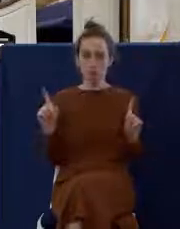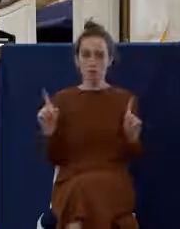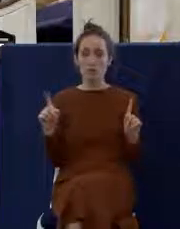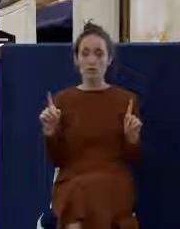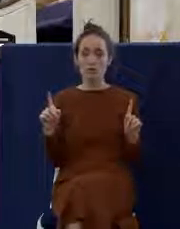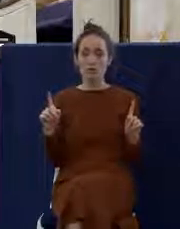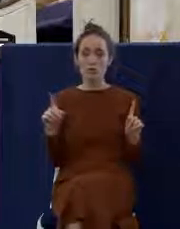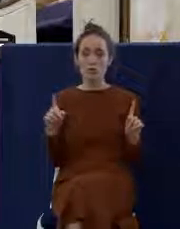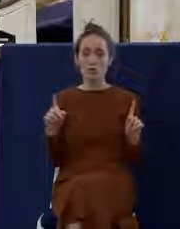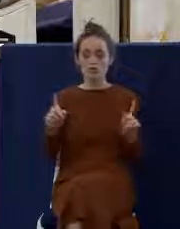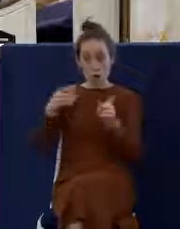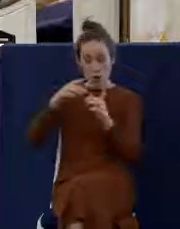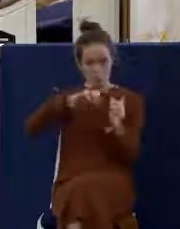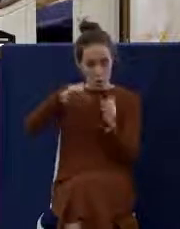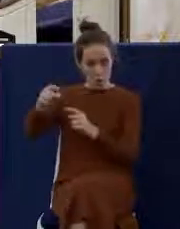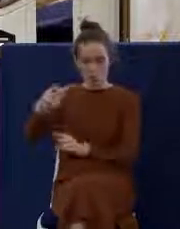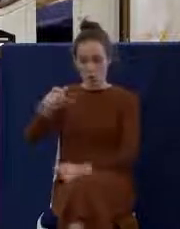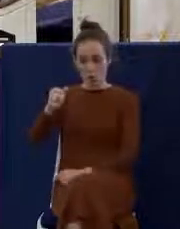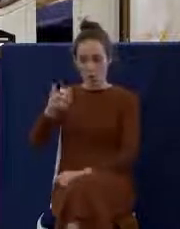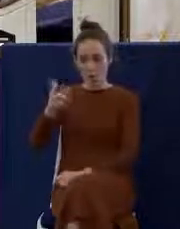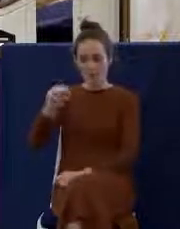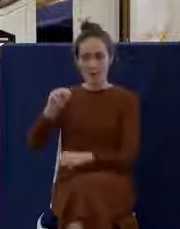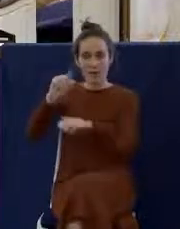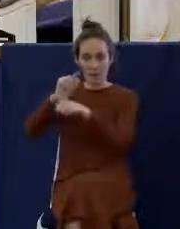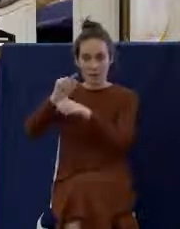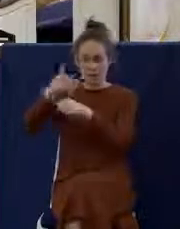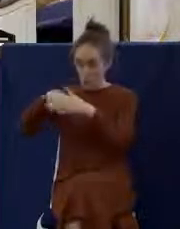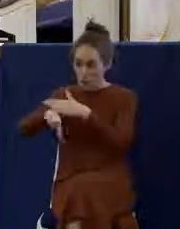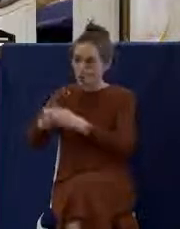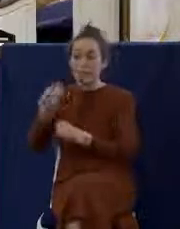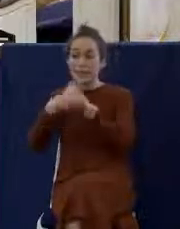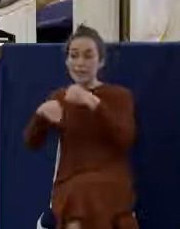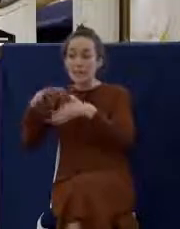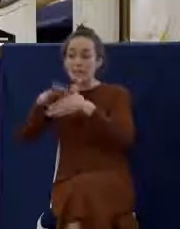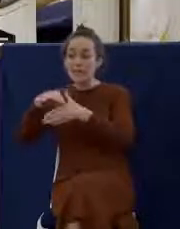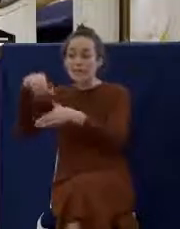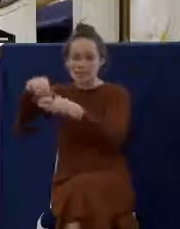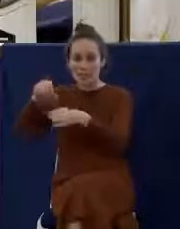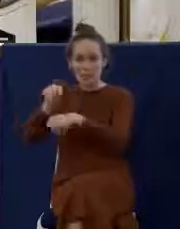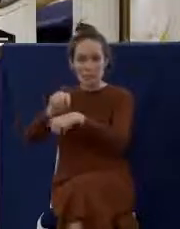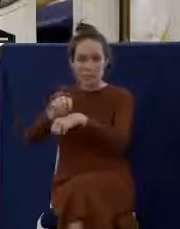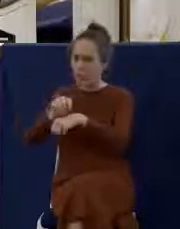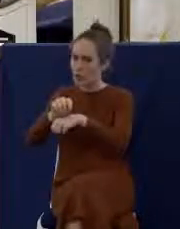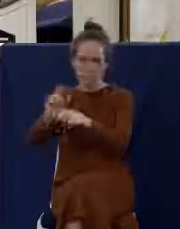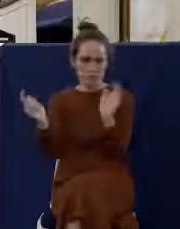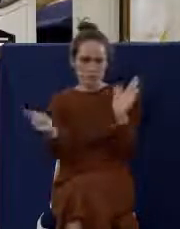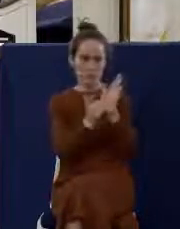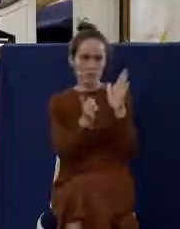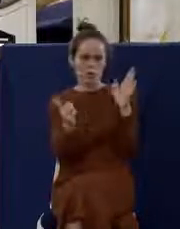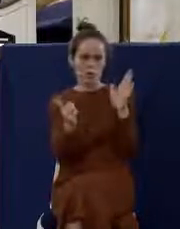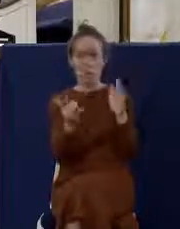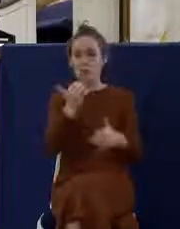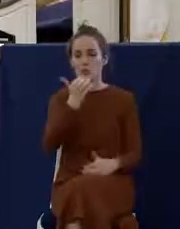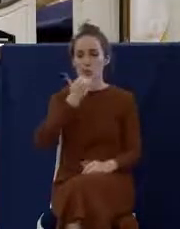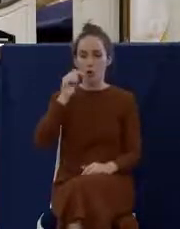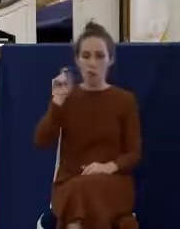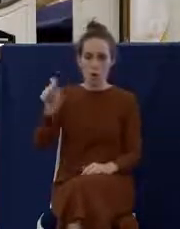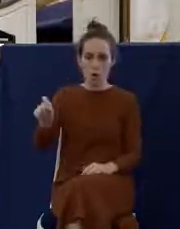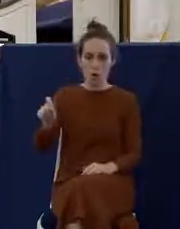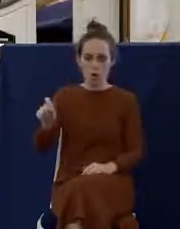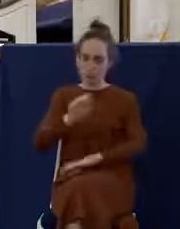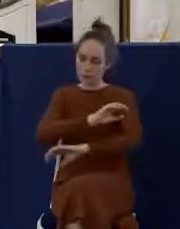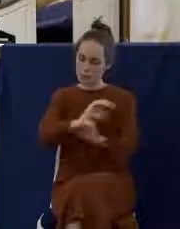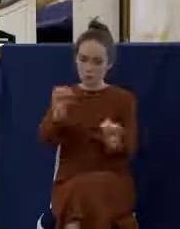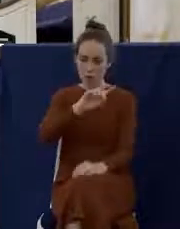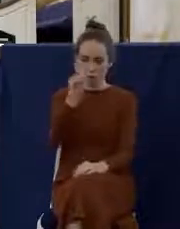pagan temple and eating meat in that temple. That was not questionable. That was wrong. In fact,